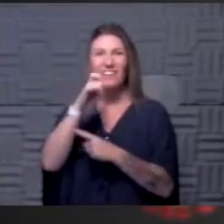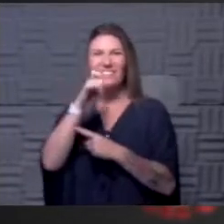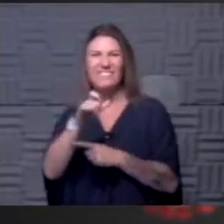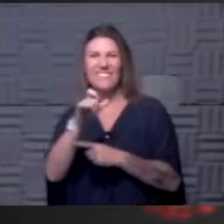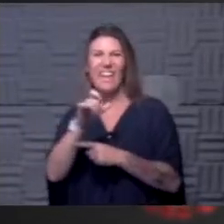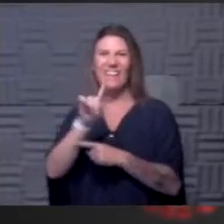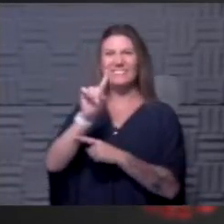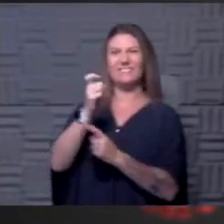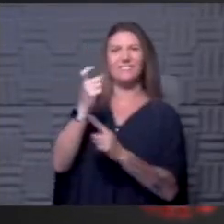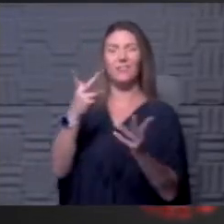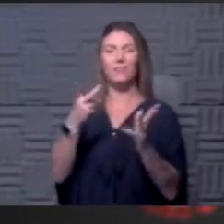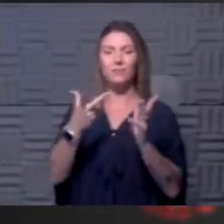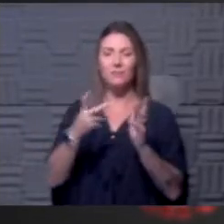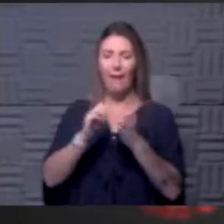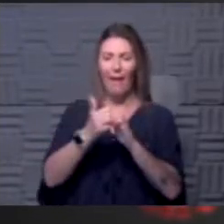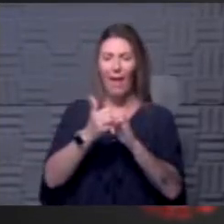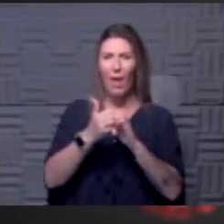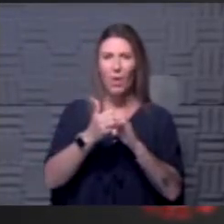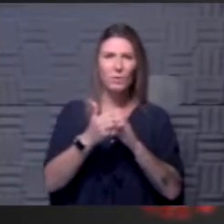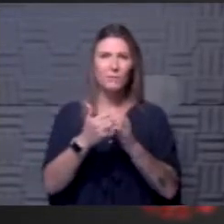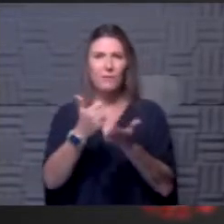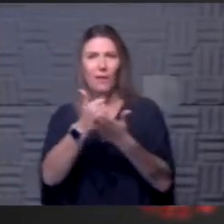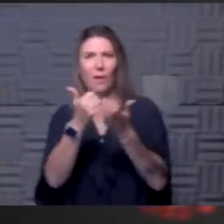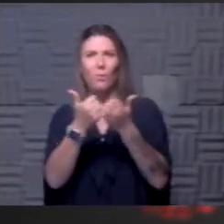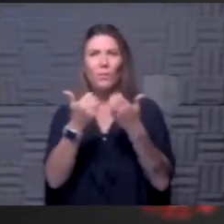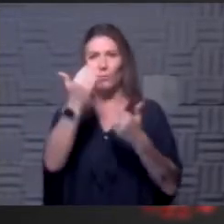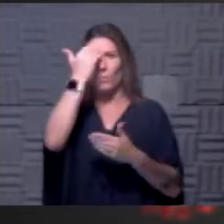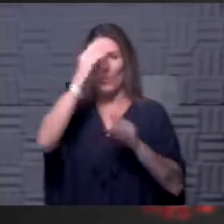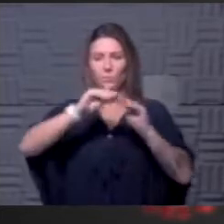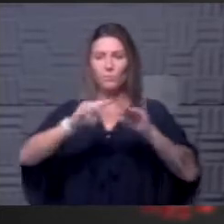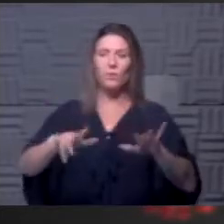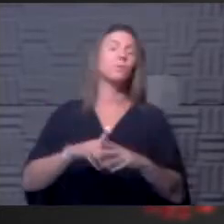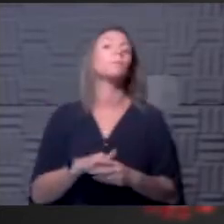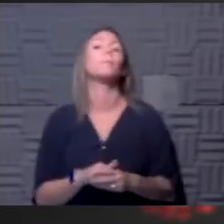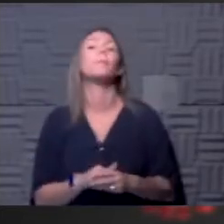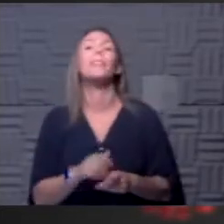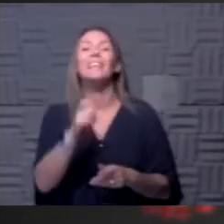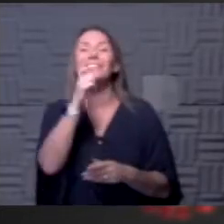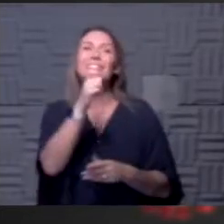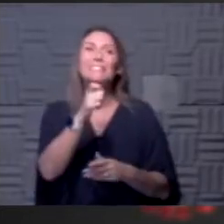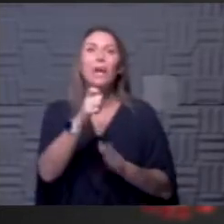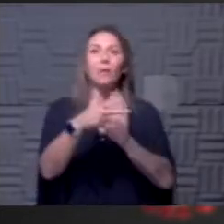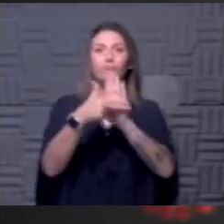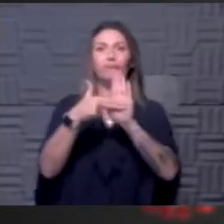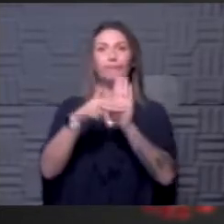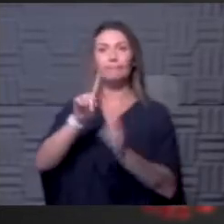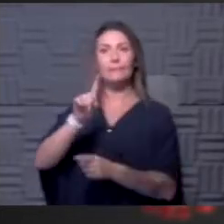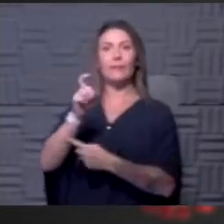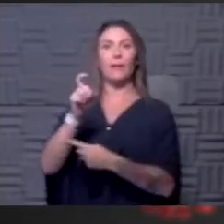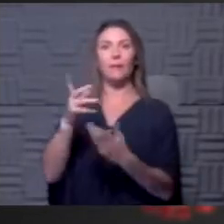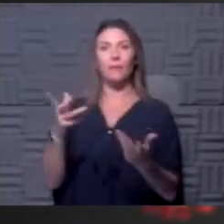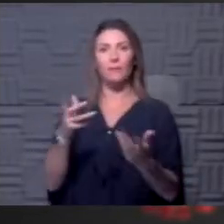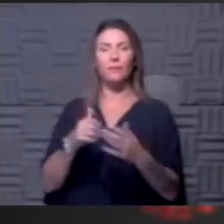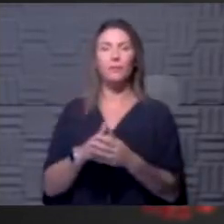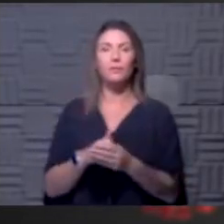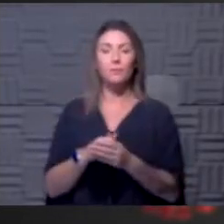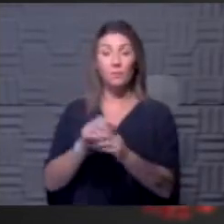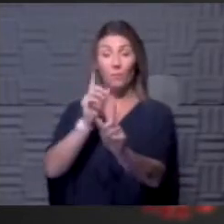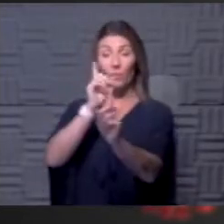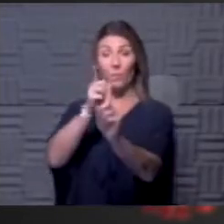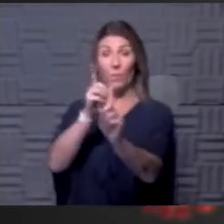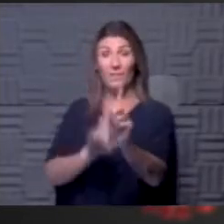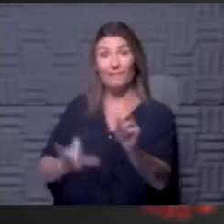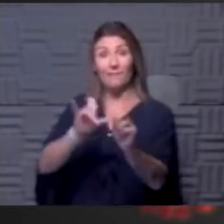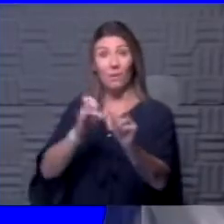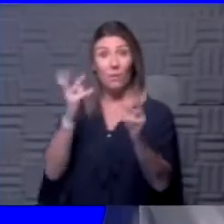how does it help with knowing the spread of infection? Dr. Hockinson? Yeah, it's not considered diagnostic right now because the gold standard